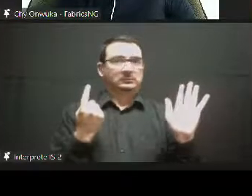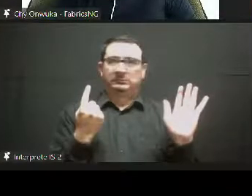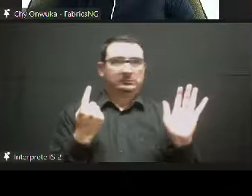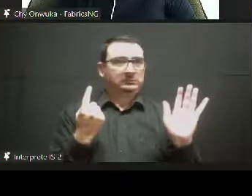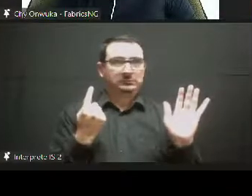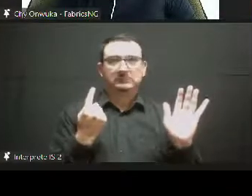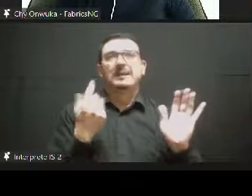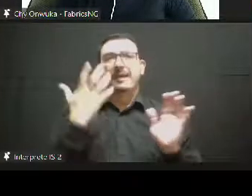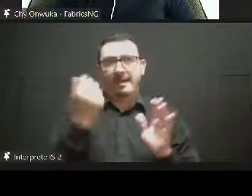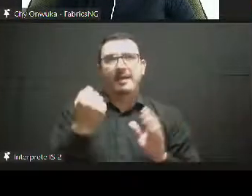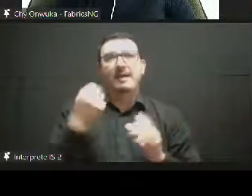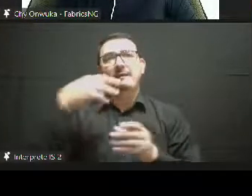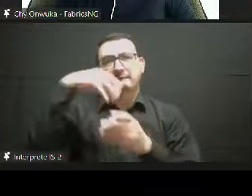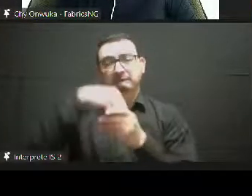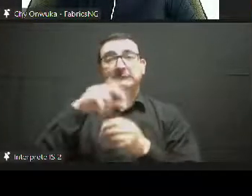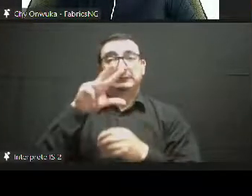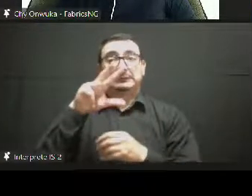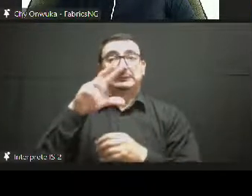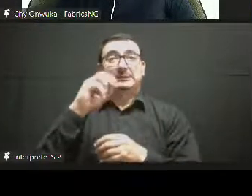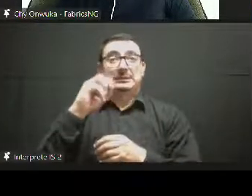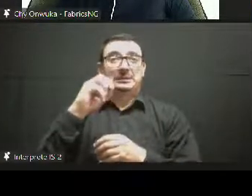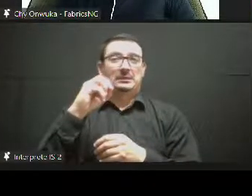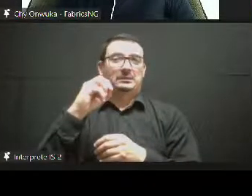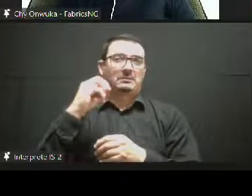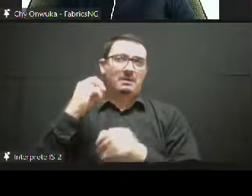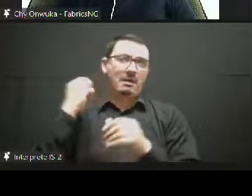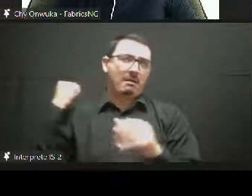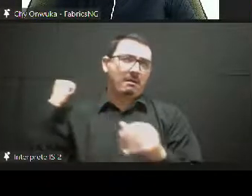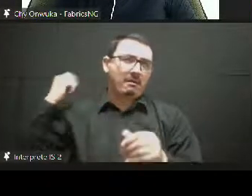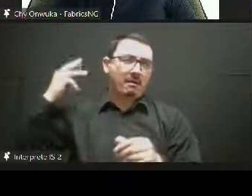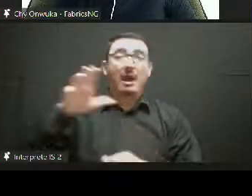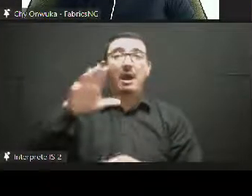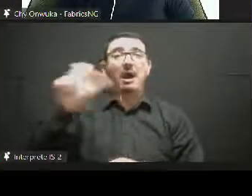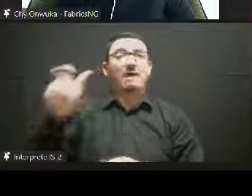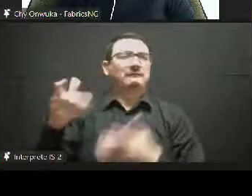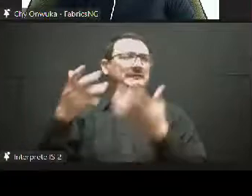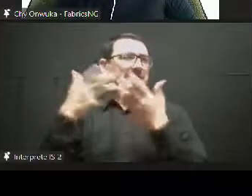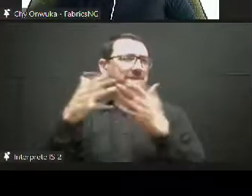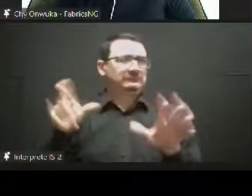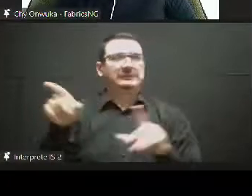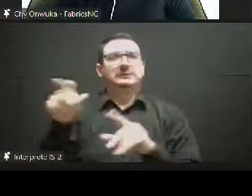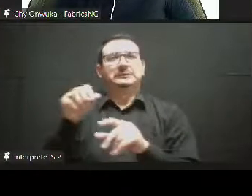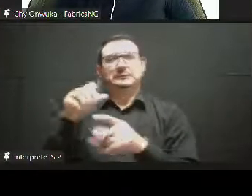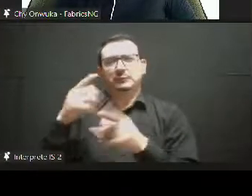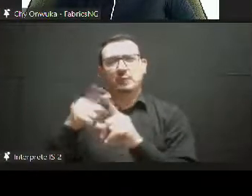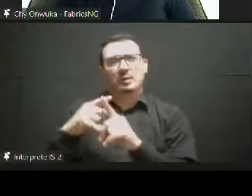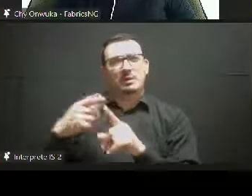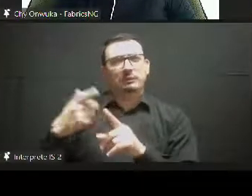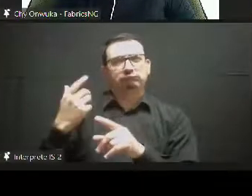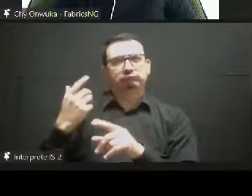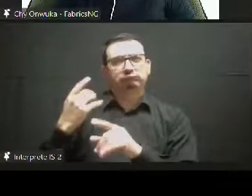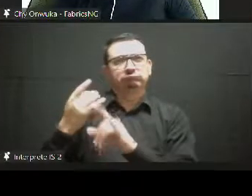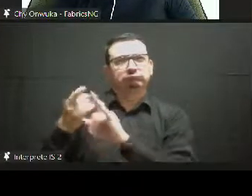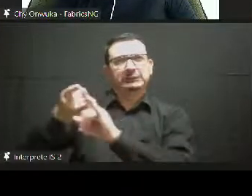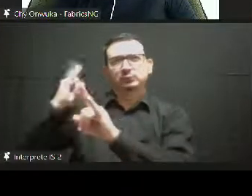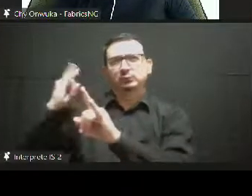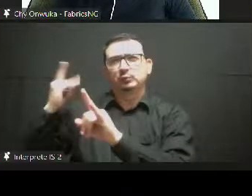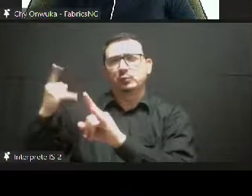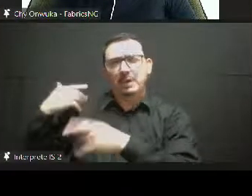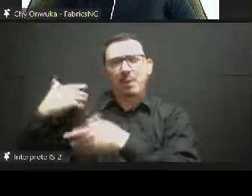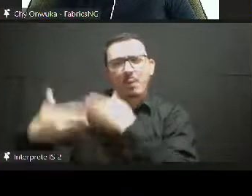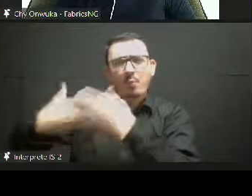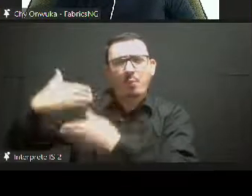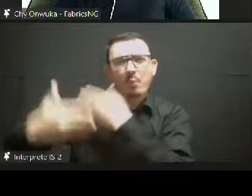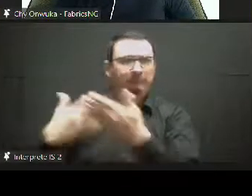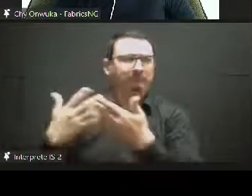Unlike other decades, we're listening to ourselves, we're enjoying our music, we're watching our